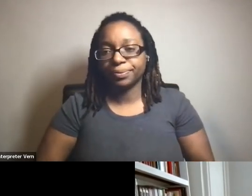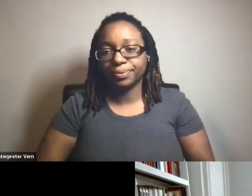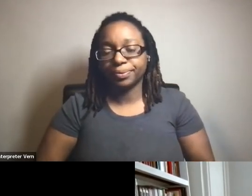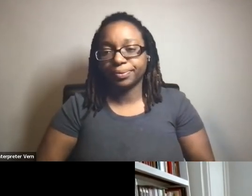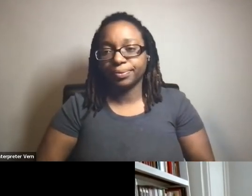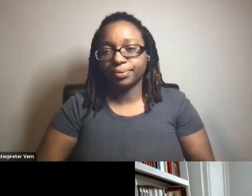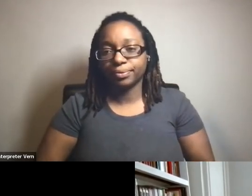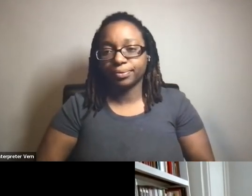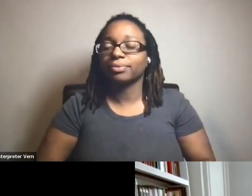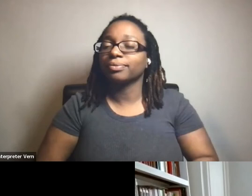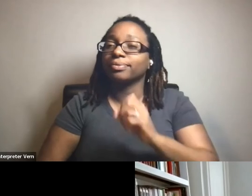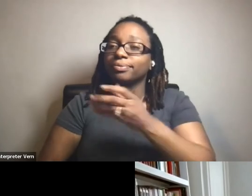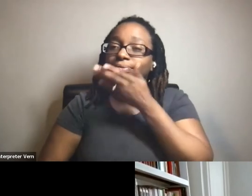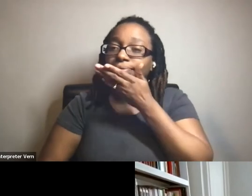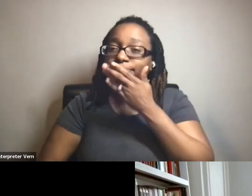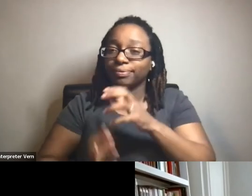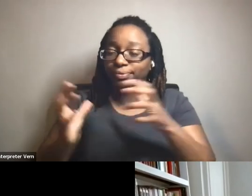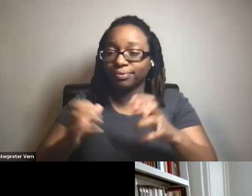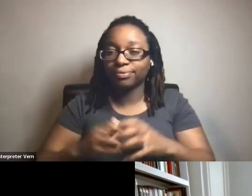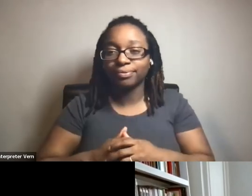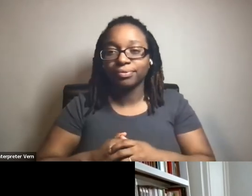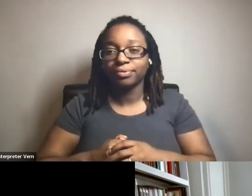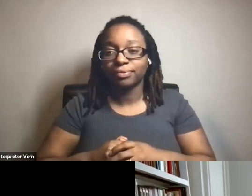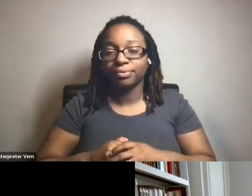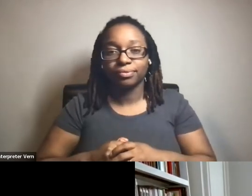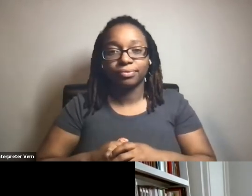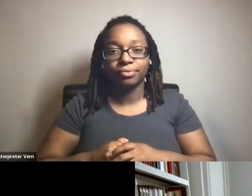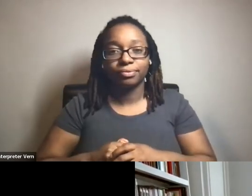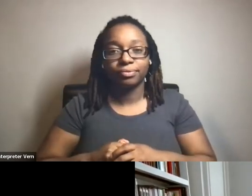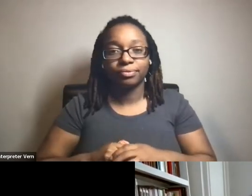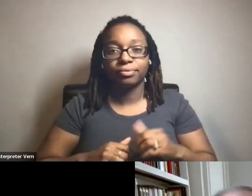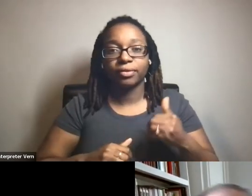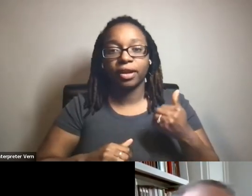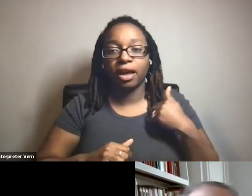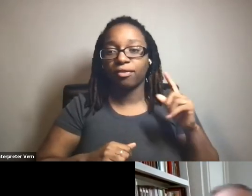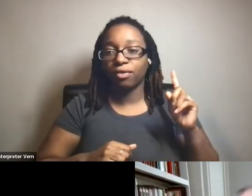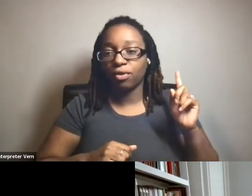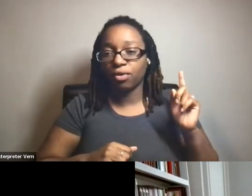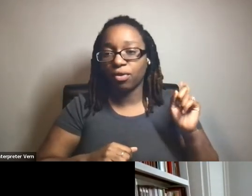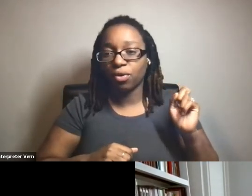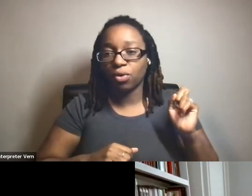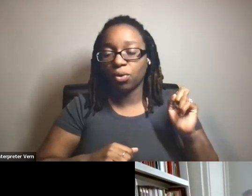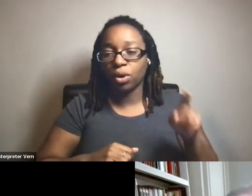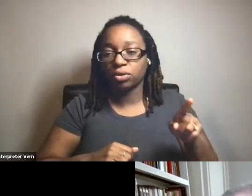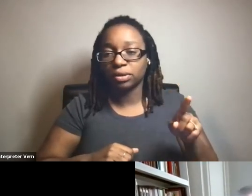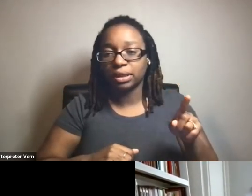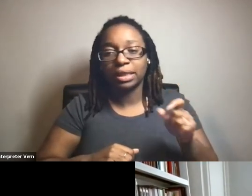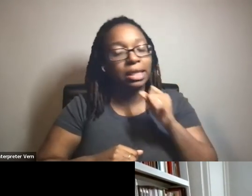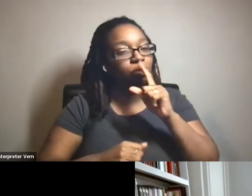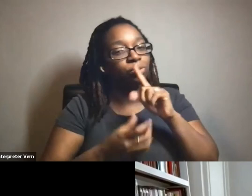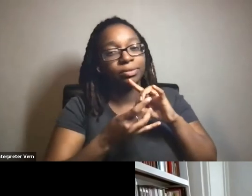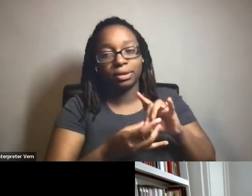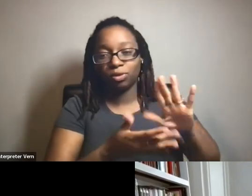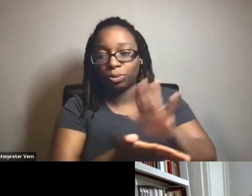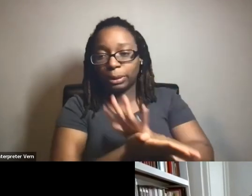All right. Thank you very much. Um, I have a question, which is not necessarily related to the paper,